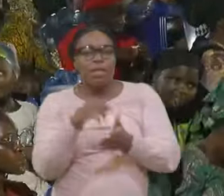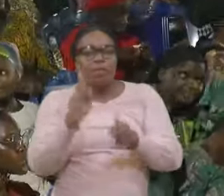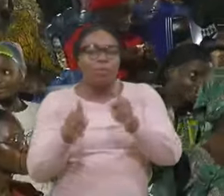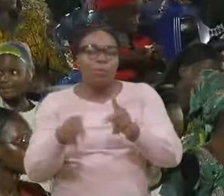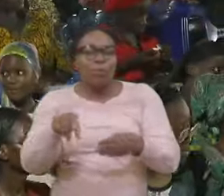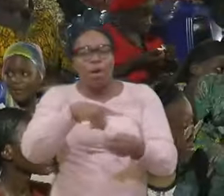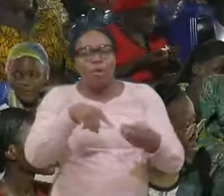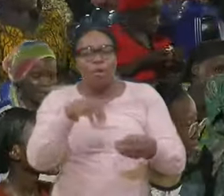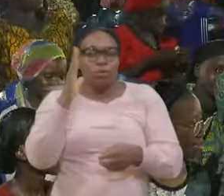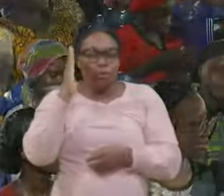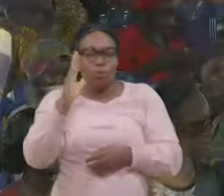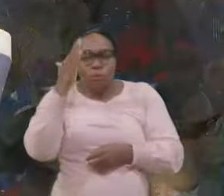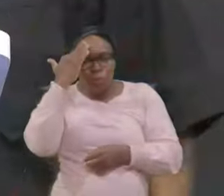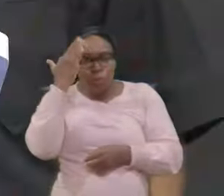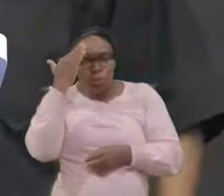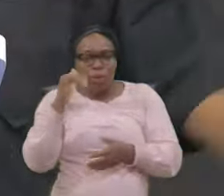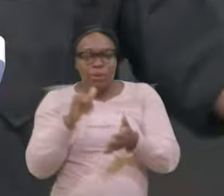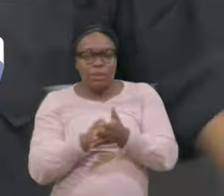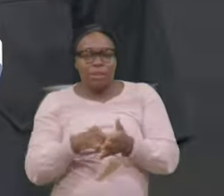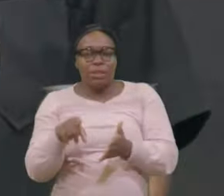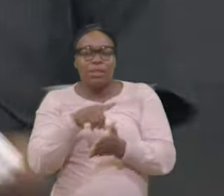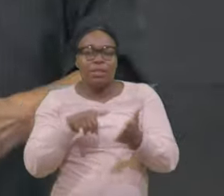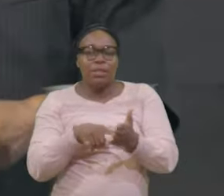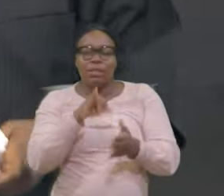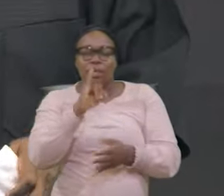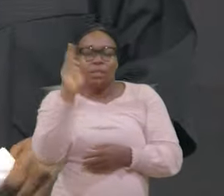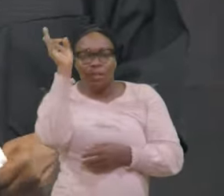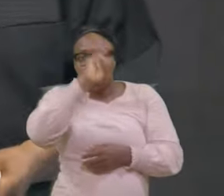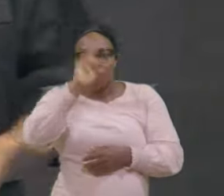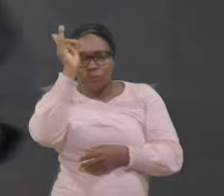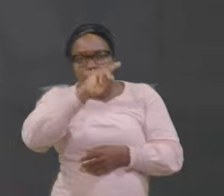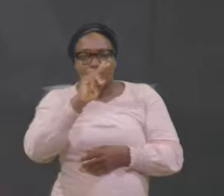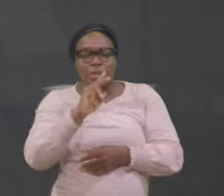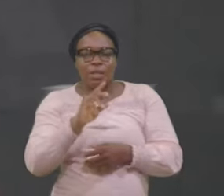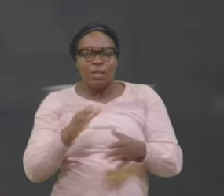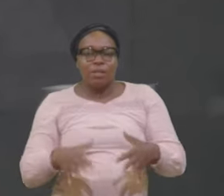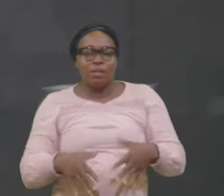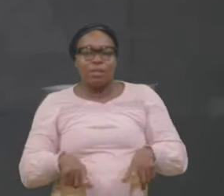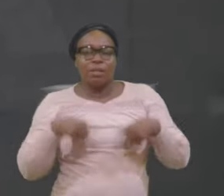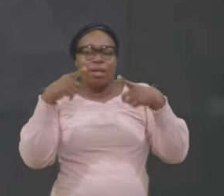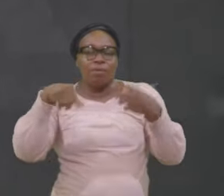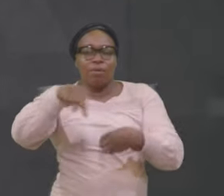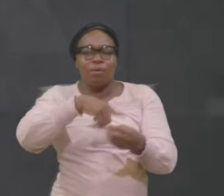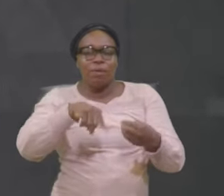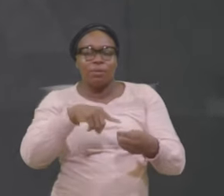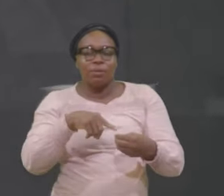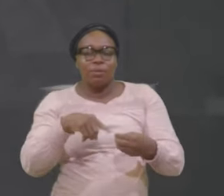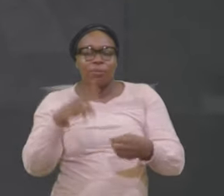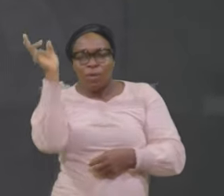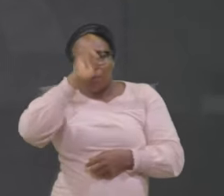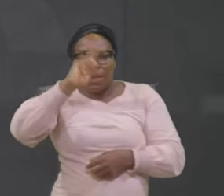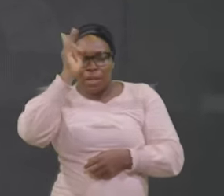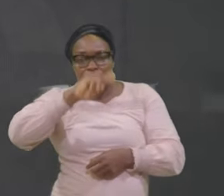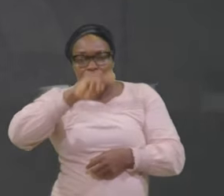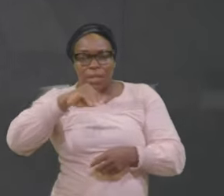is A restless Lever Around They are Reckless In their Action They are